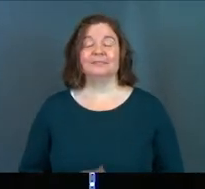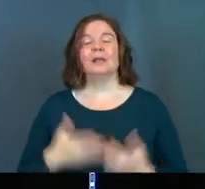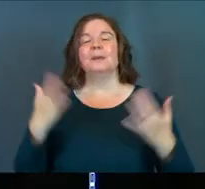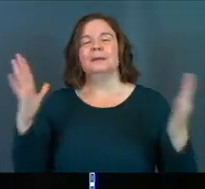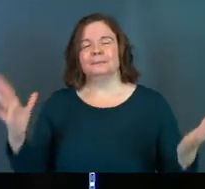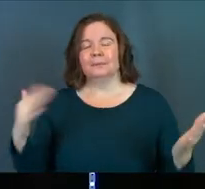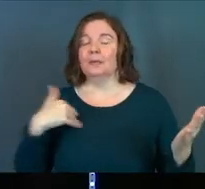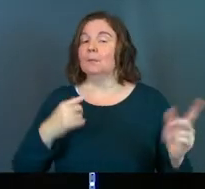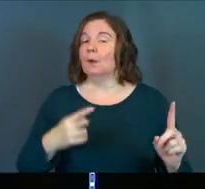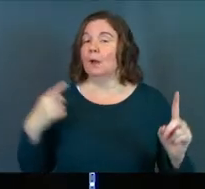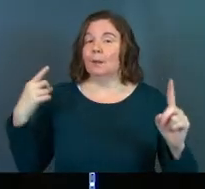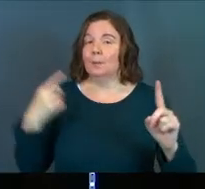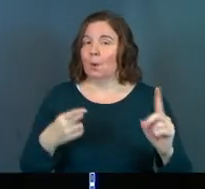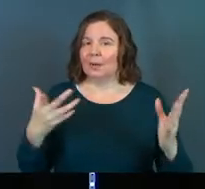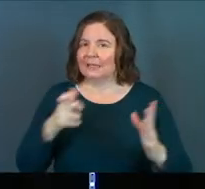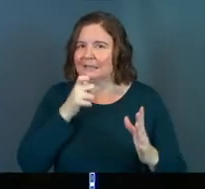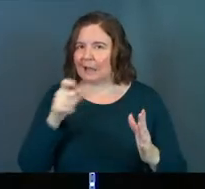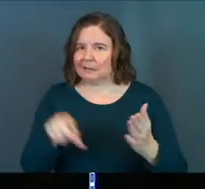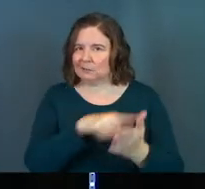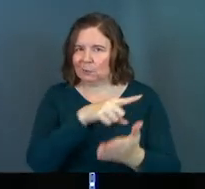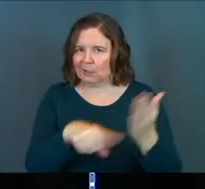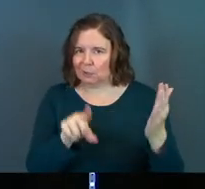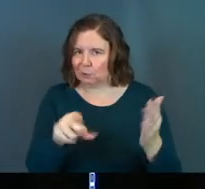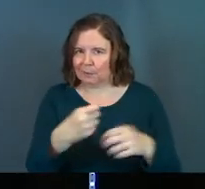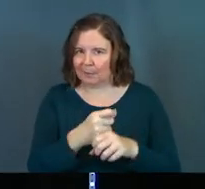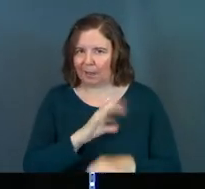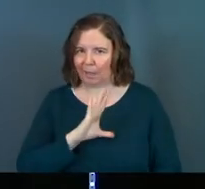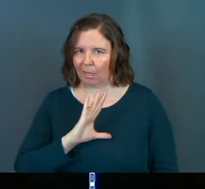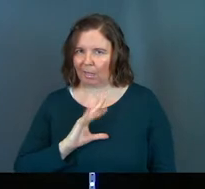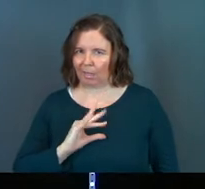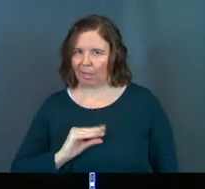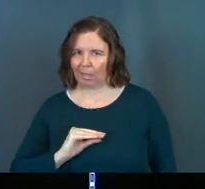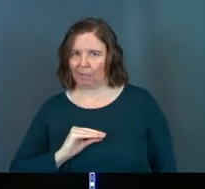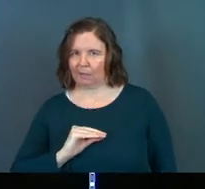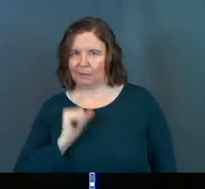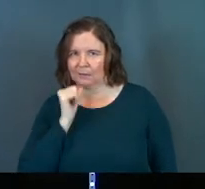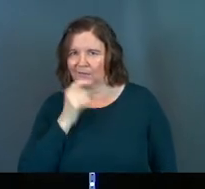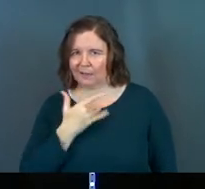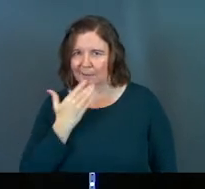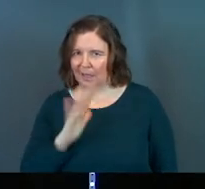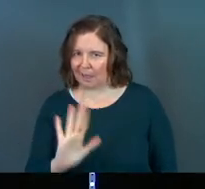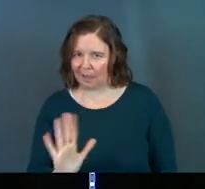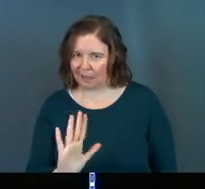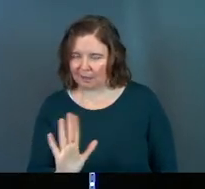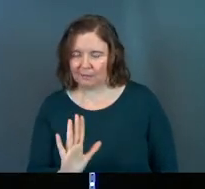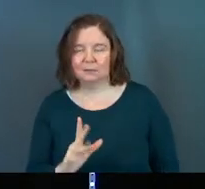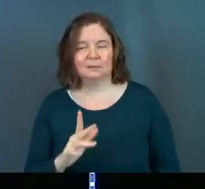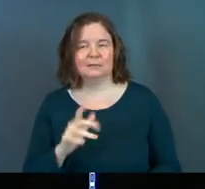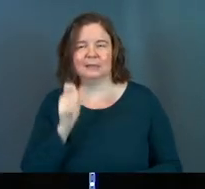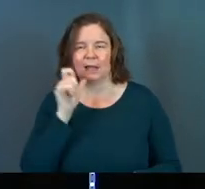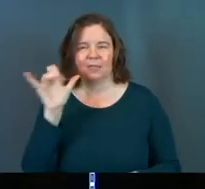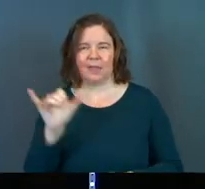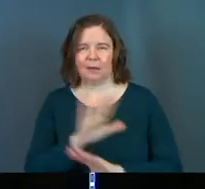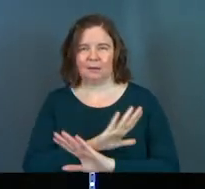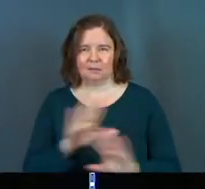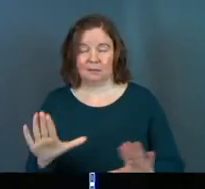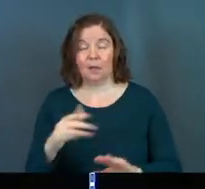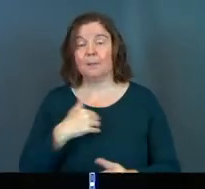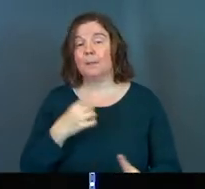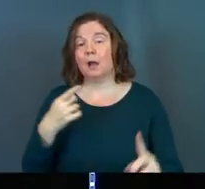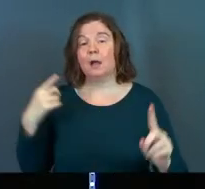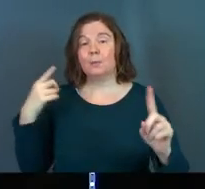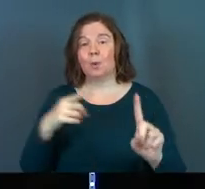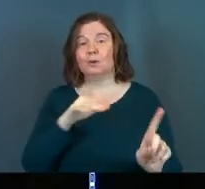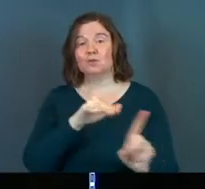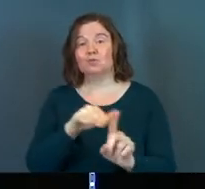But here's the deal. My point is not to degrade you, to make you feel like less than, to make you feel bad or worse about yourself. It's nothing like that. My